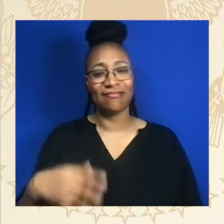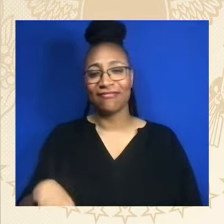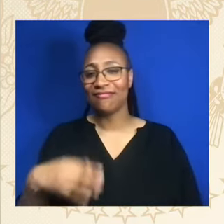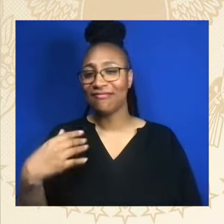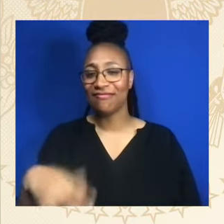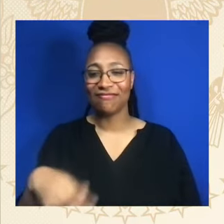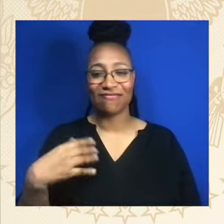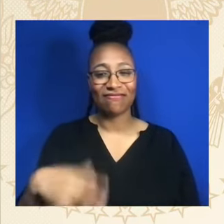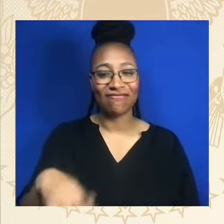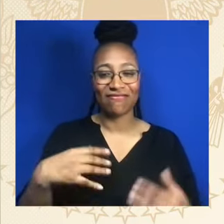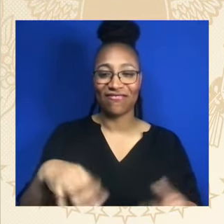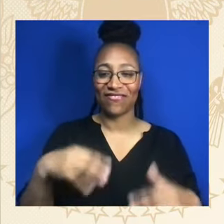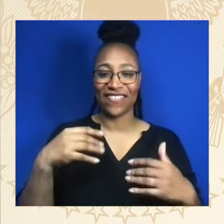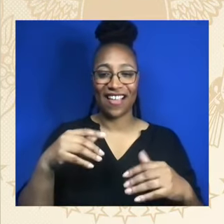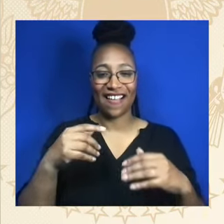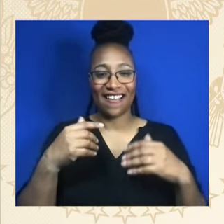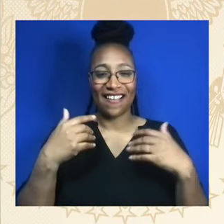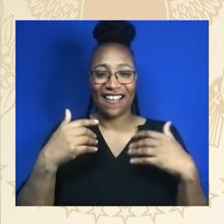flatter when he got older.